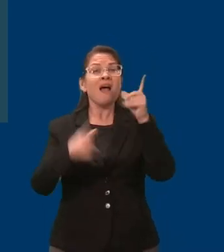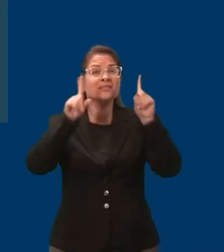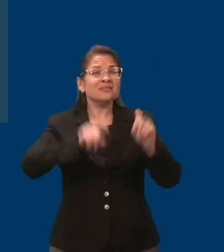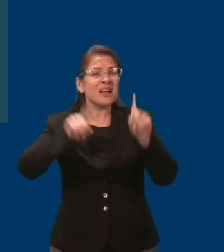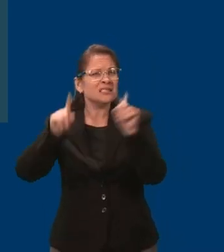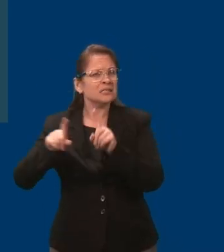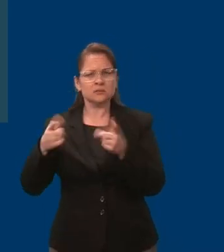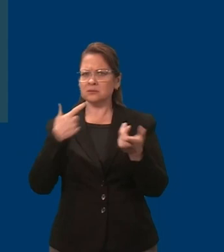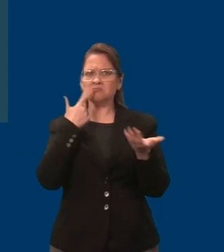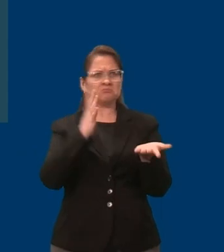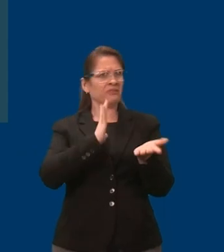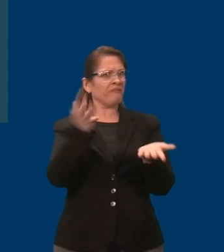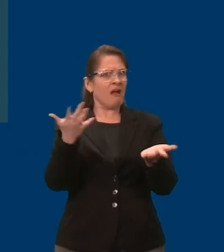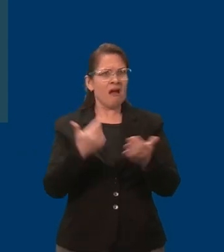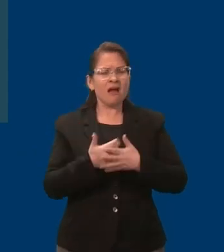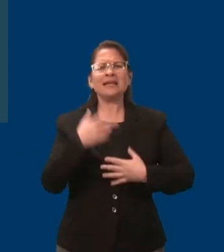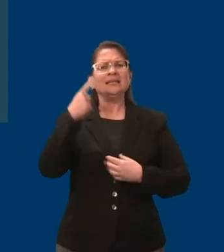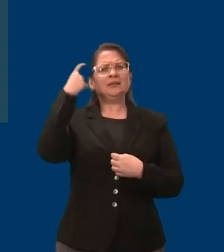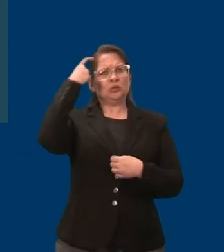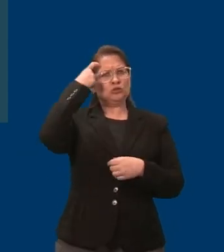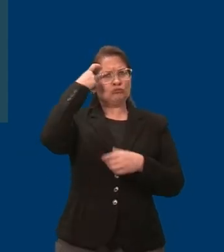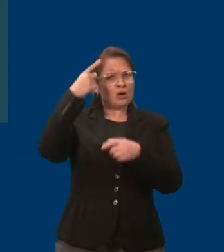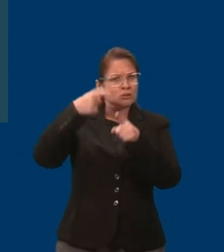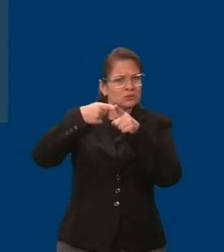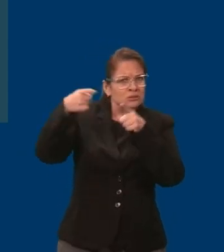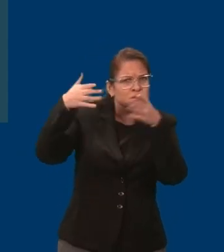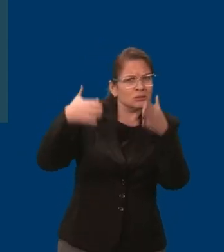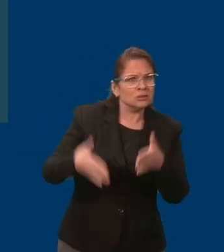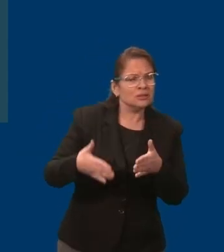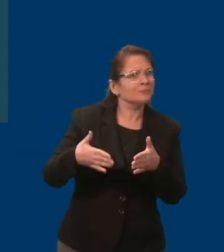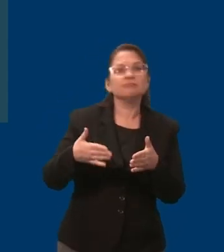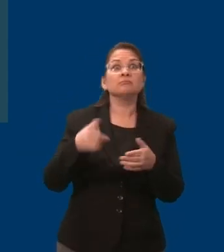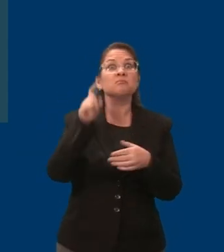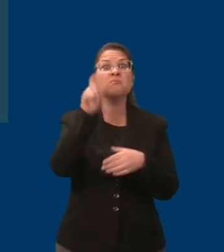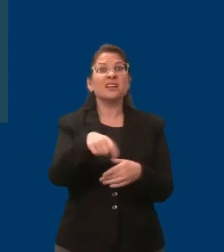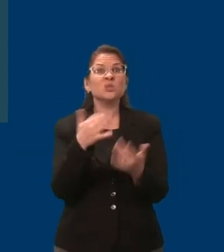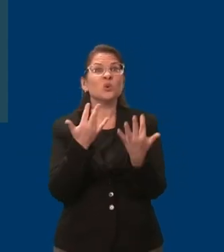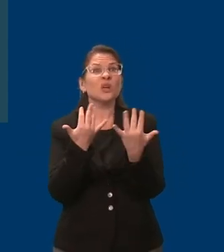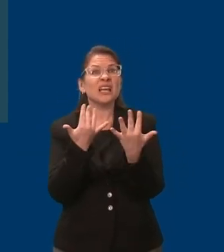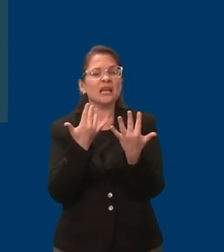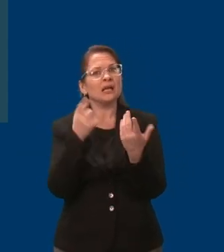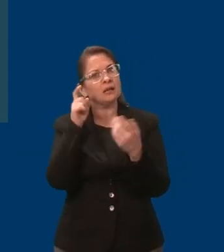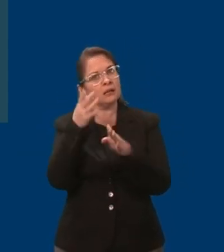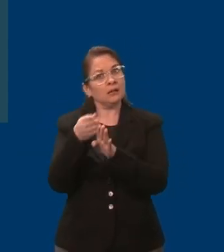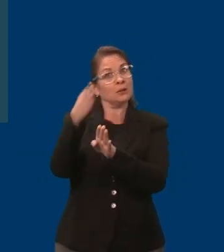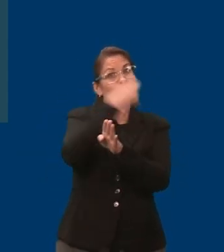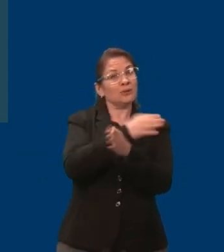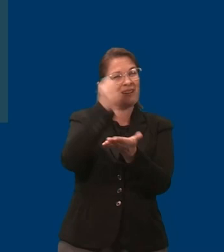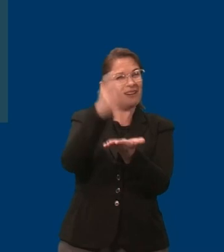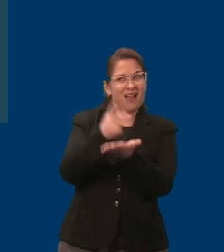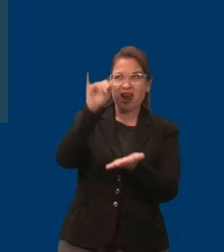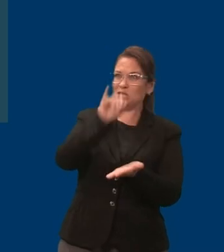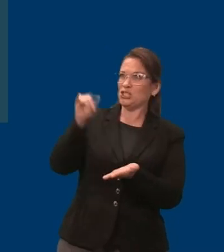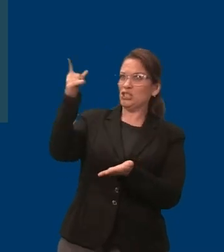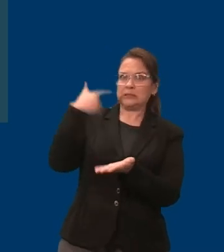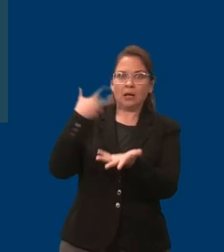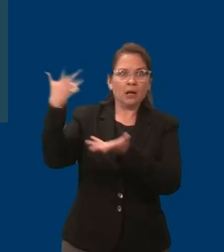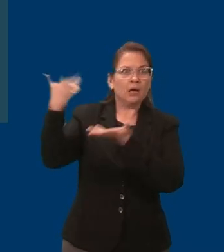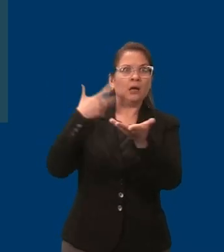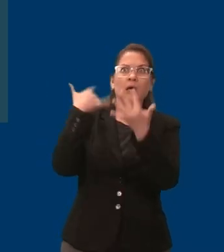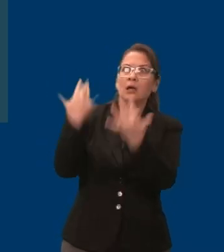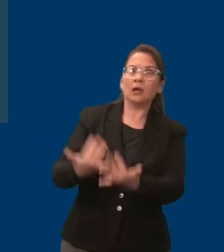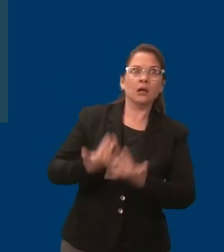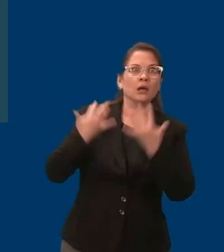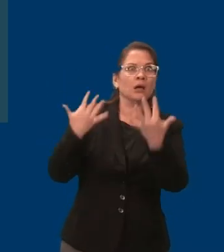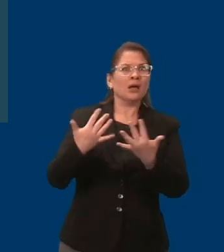neurologist, but first we needed to wait for prior authorization from our insurance. As I sat there and watched my beautiful baby get weaker and weaker,